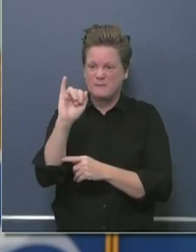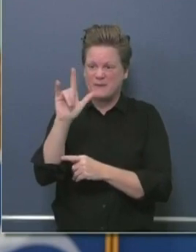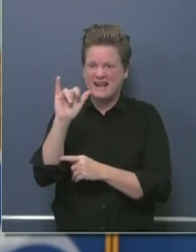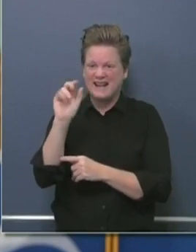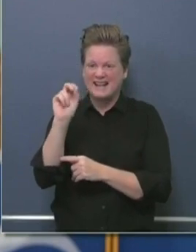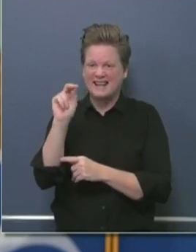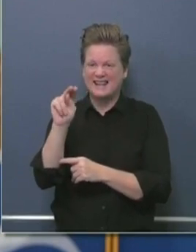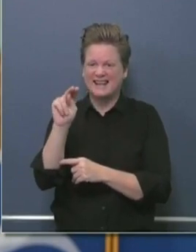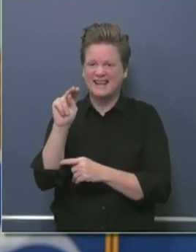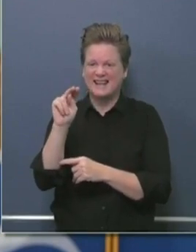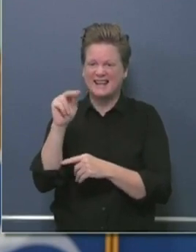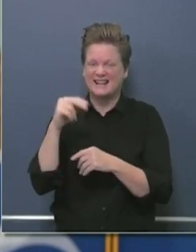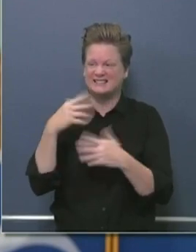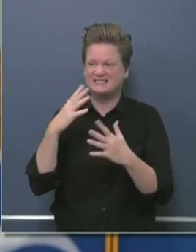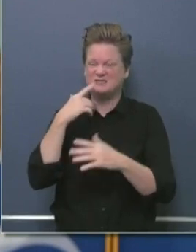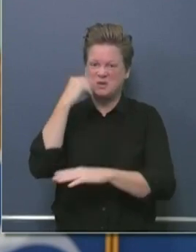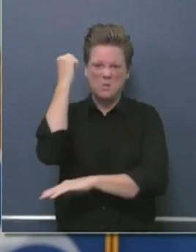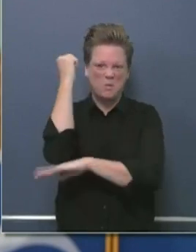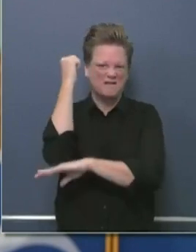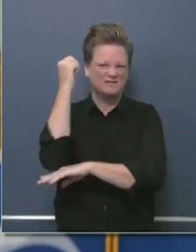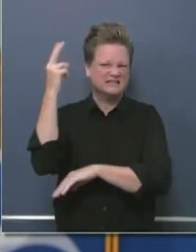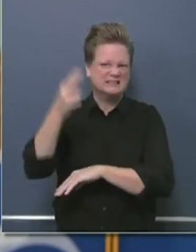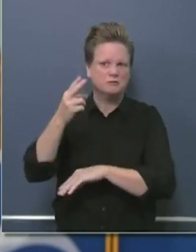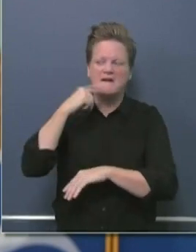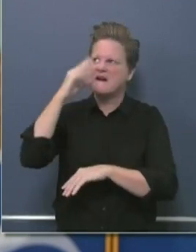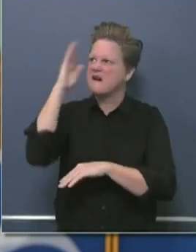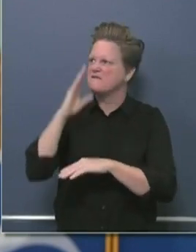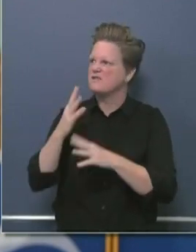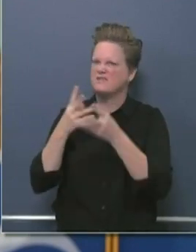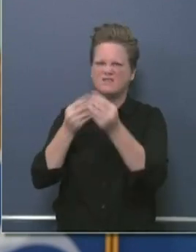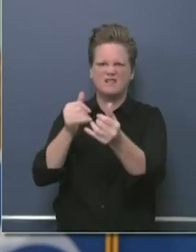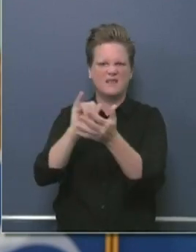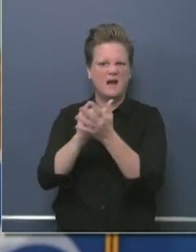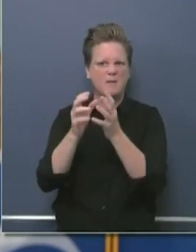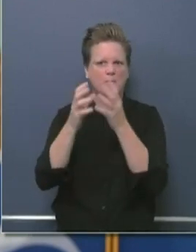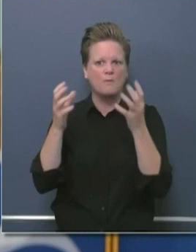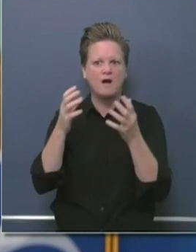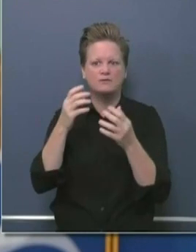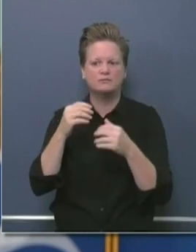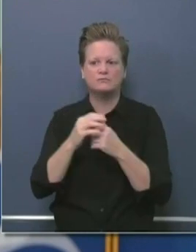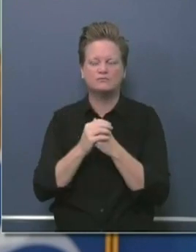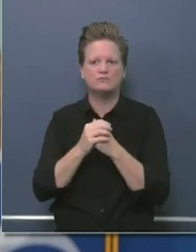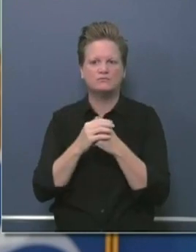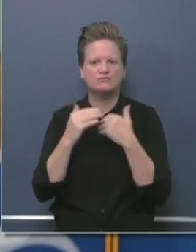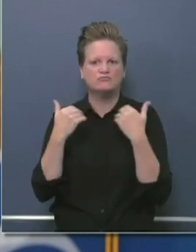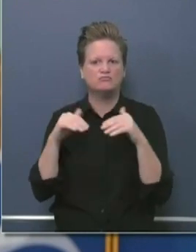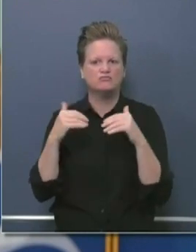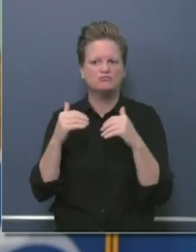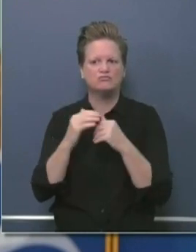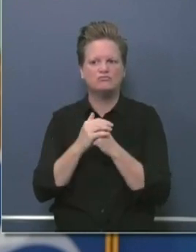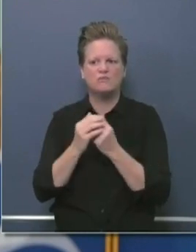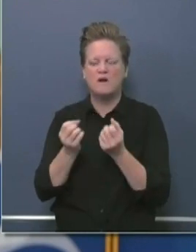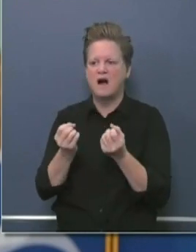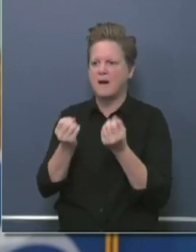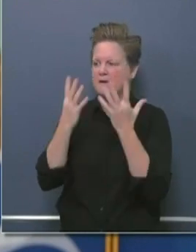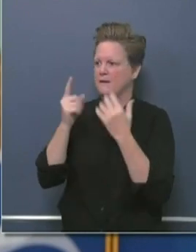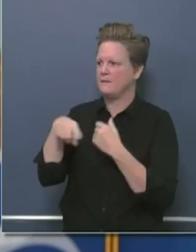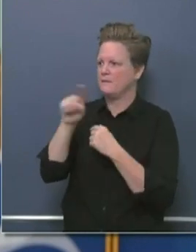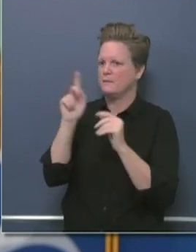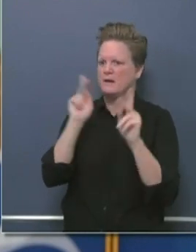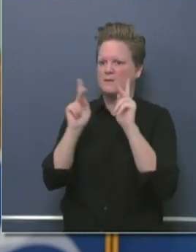history. And you'll see these numbers translating to unemployment rates very, very soon, not only in the state of California, across this country,